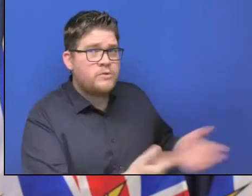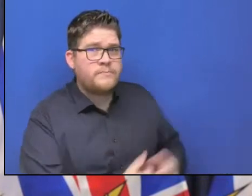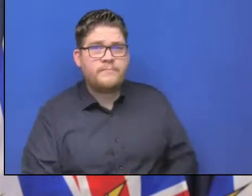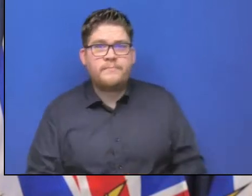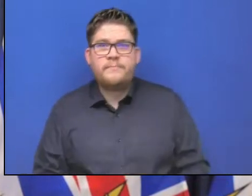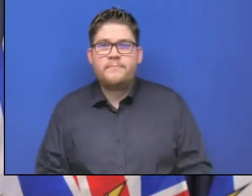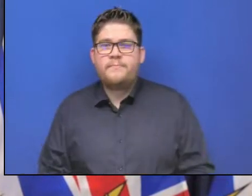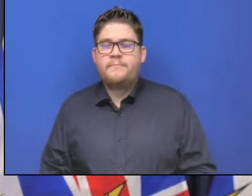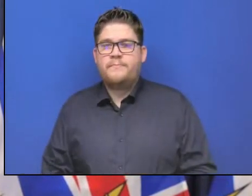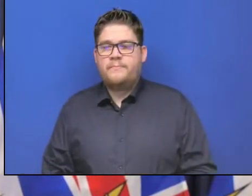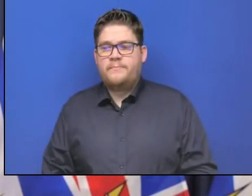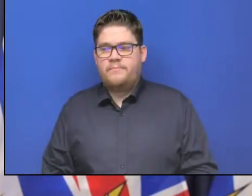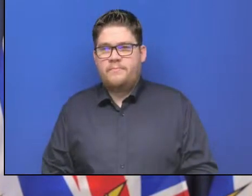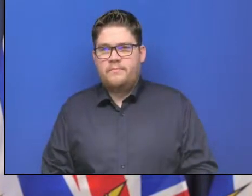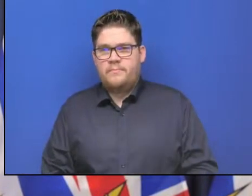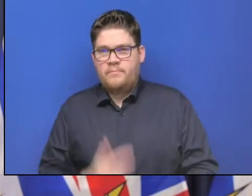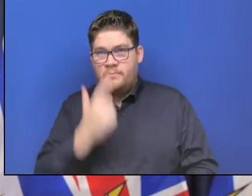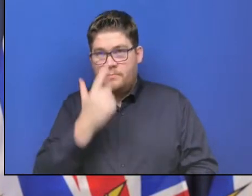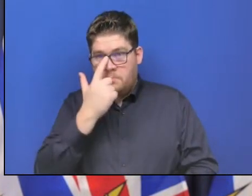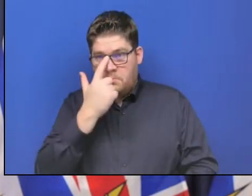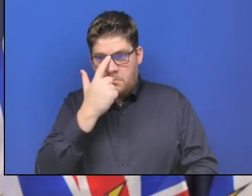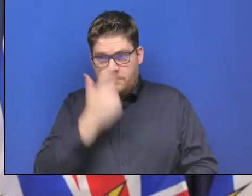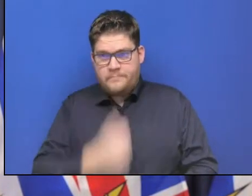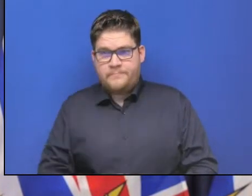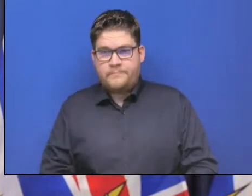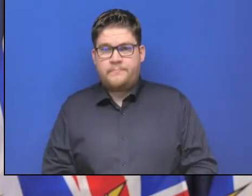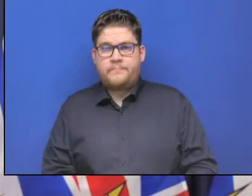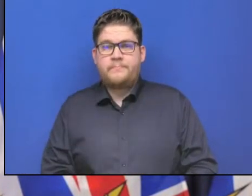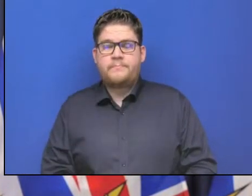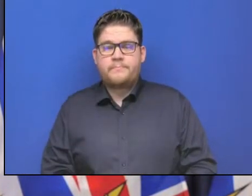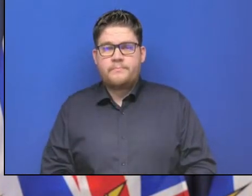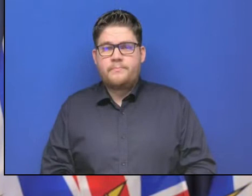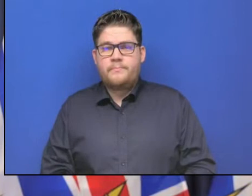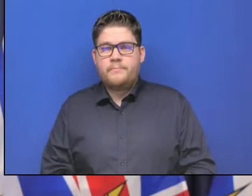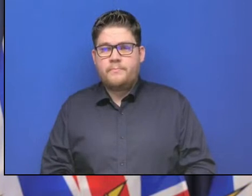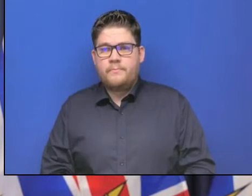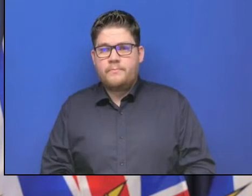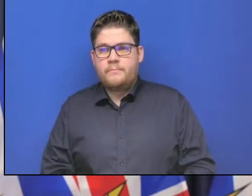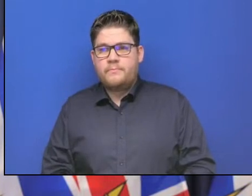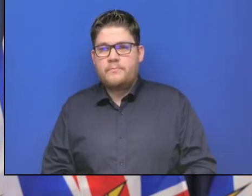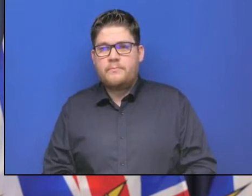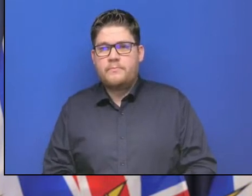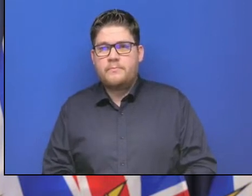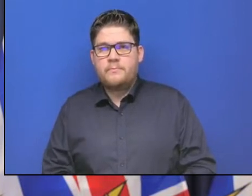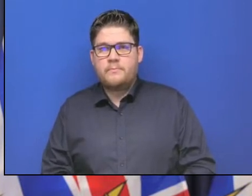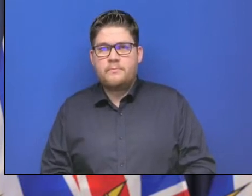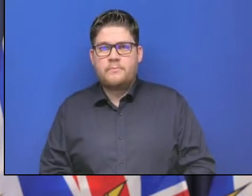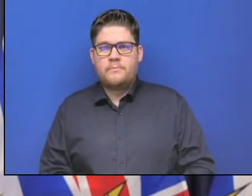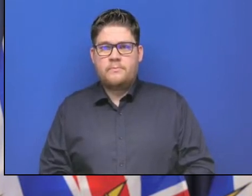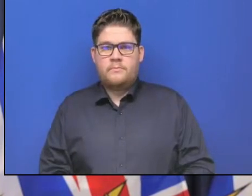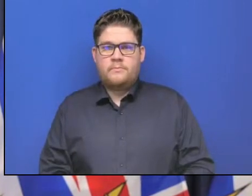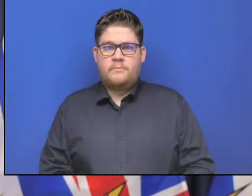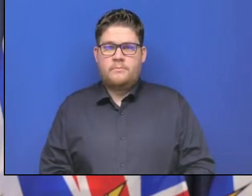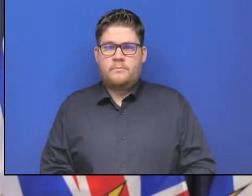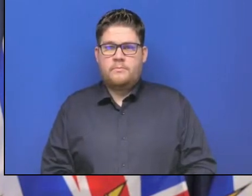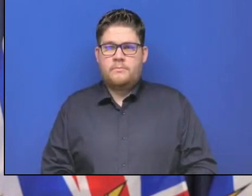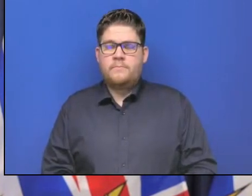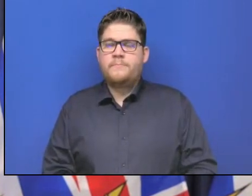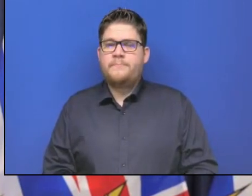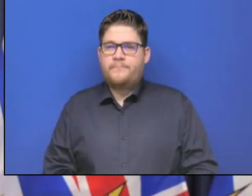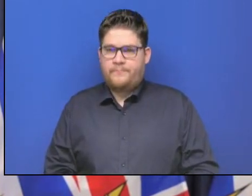Thanks for taking our questions. Wanted to ask about the integrated indigenous response and recovery deployment teams announced